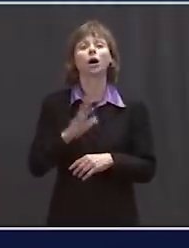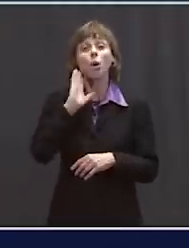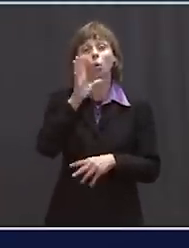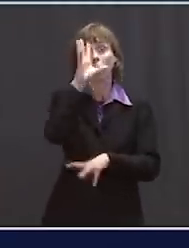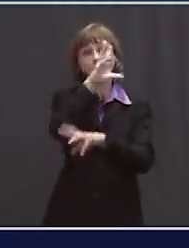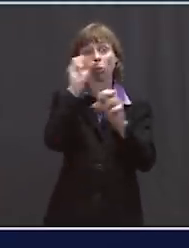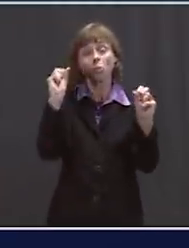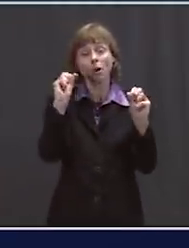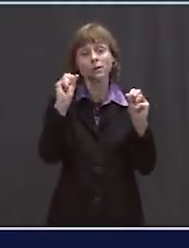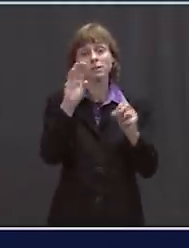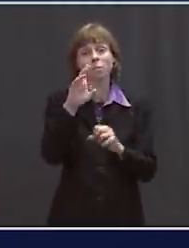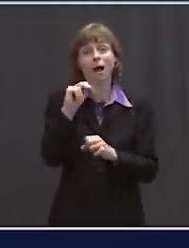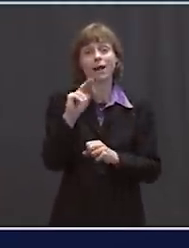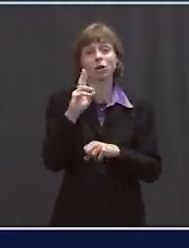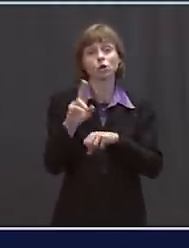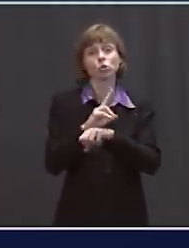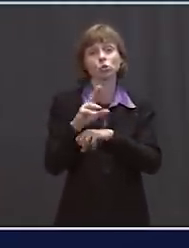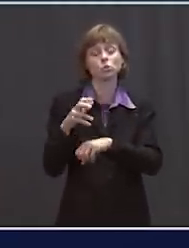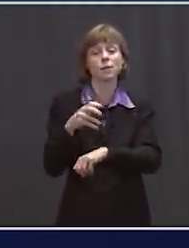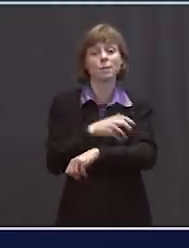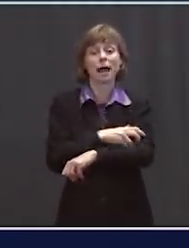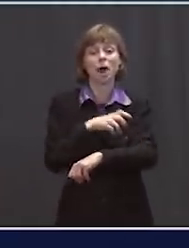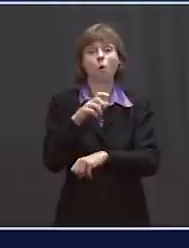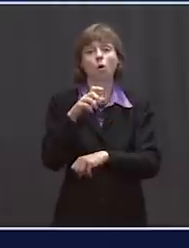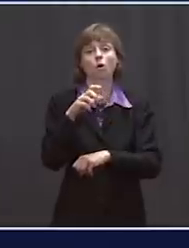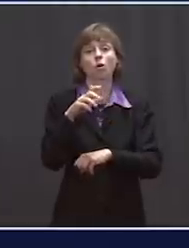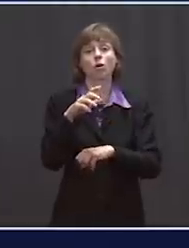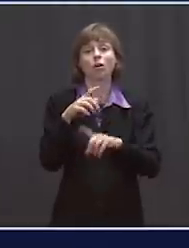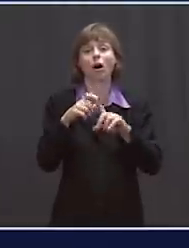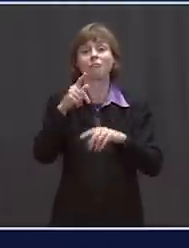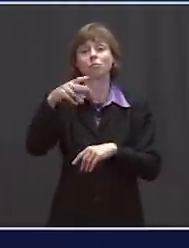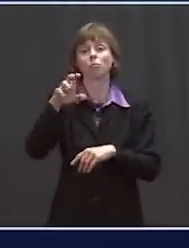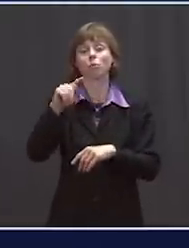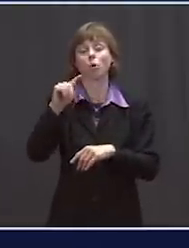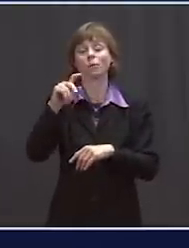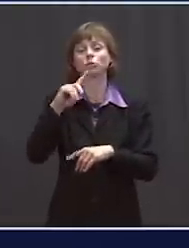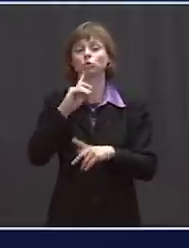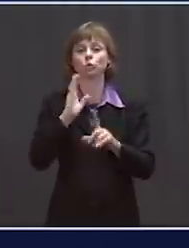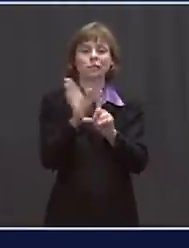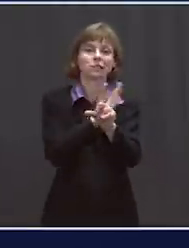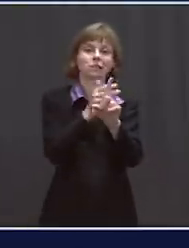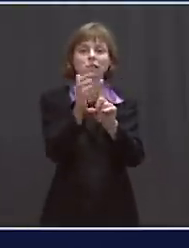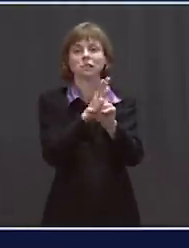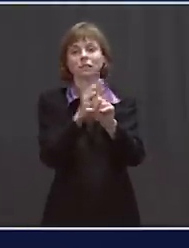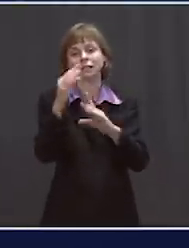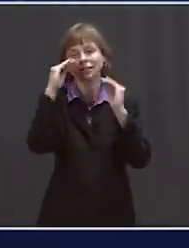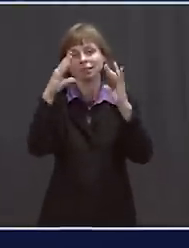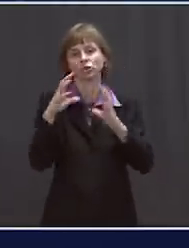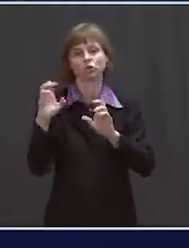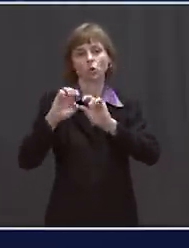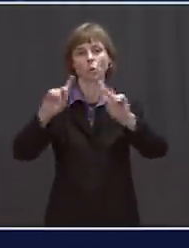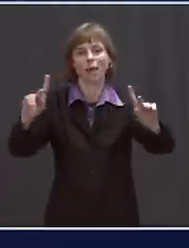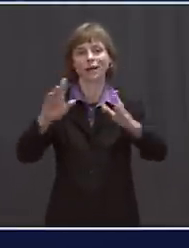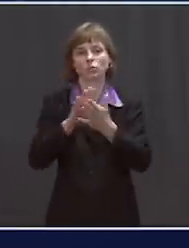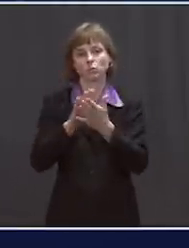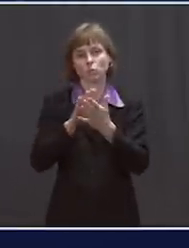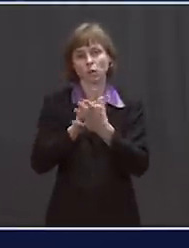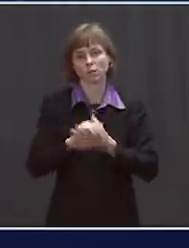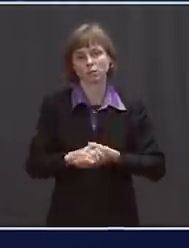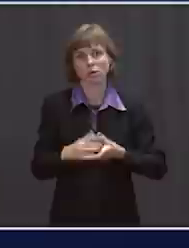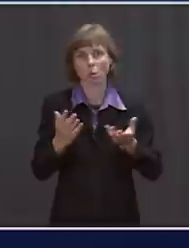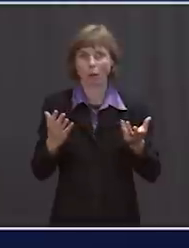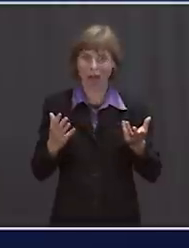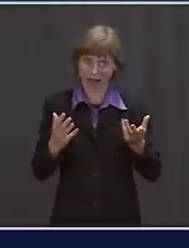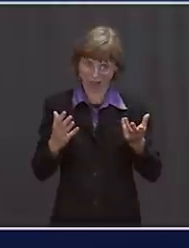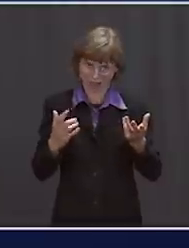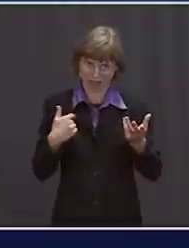pulpit to help cajole teachers who are unwilling to go back to schools to go back? Well, one, I'm just going